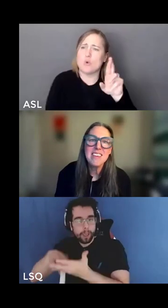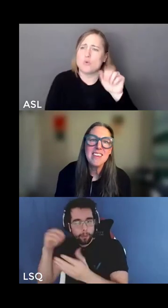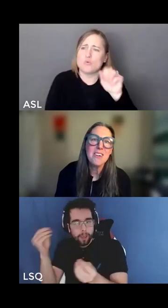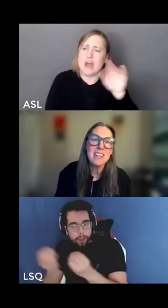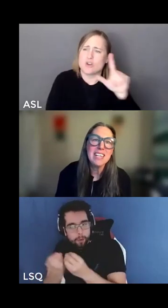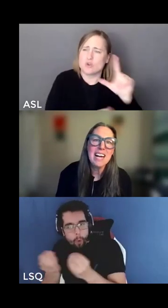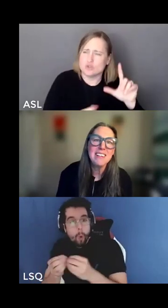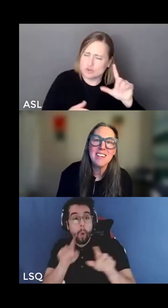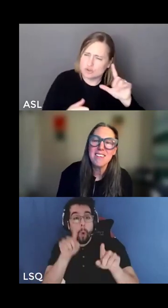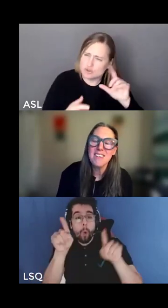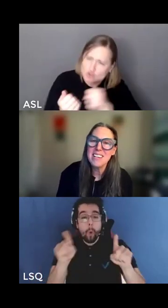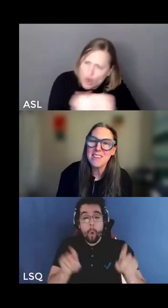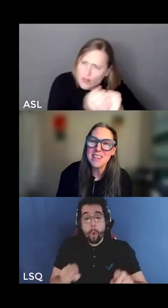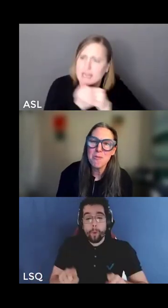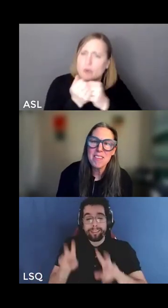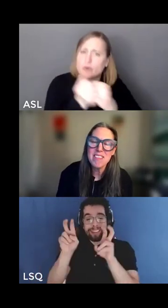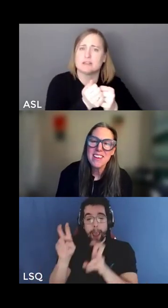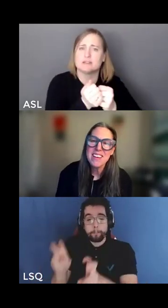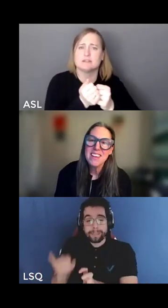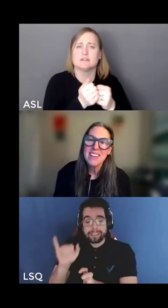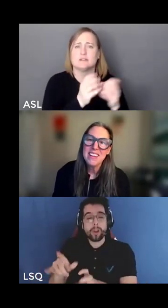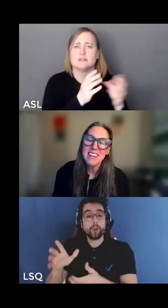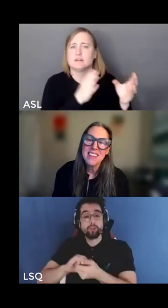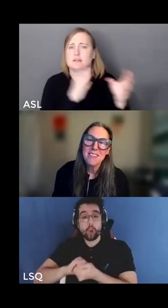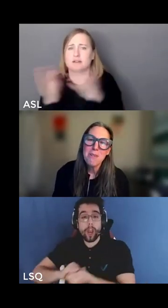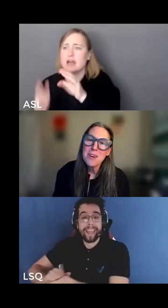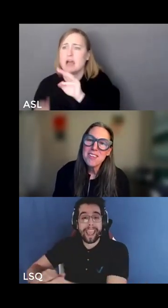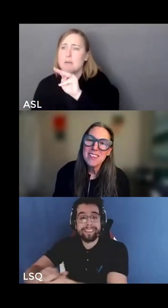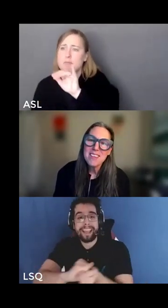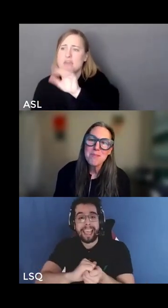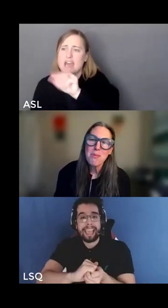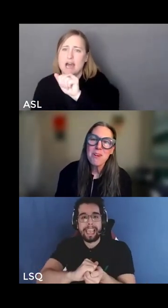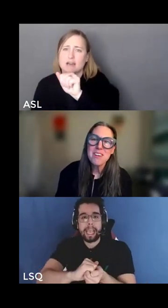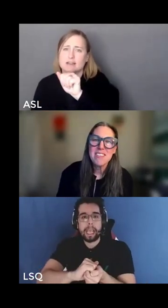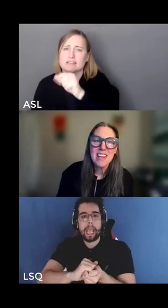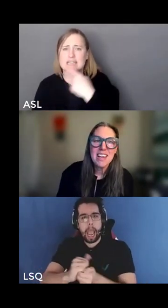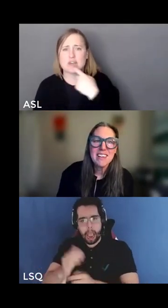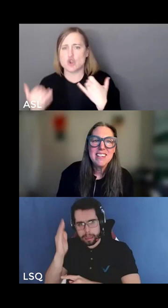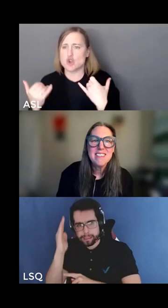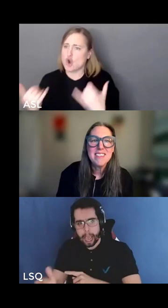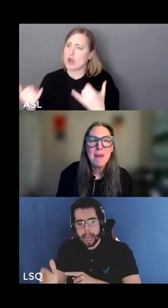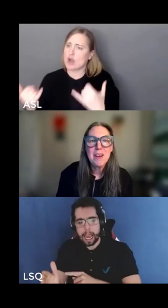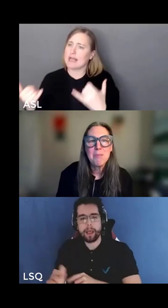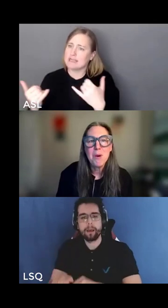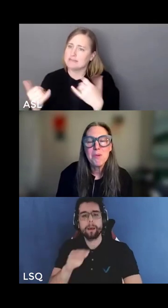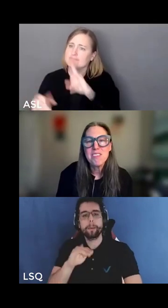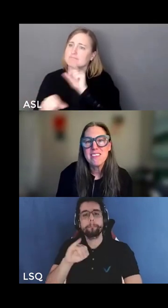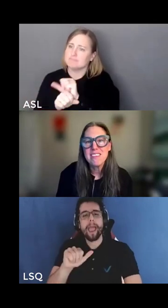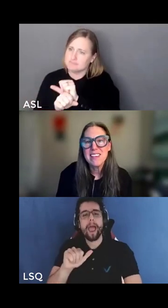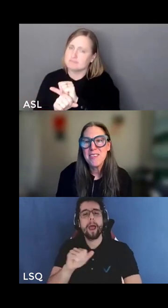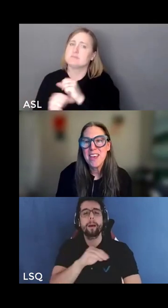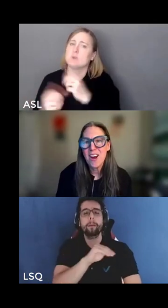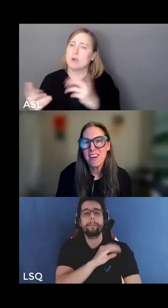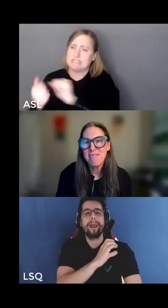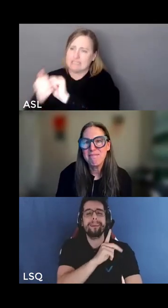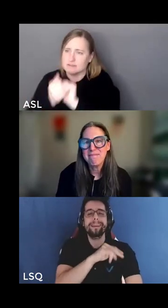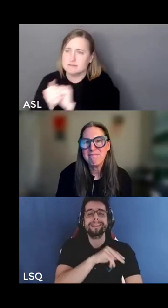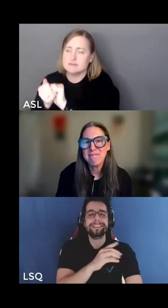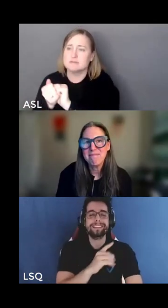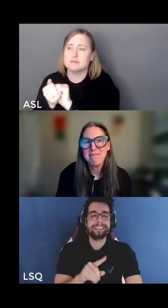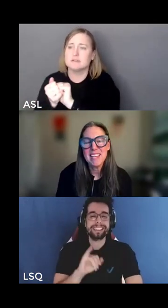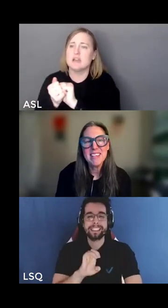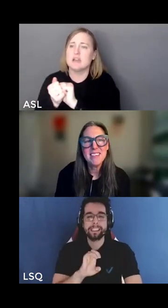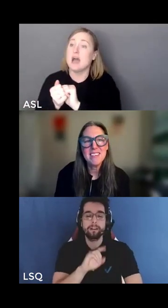mckenzie currently acting in solidarity with words are less important it's the ideas that matter most and here they are